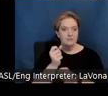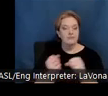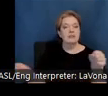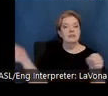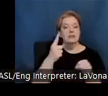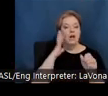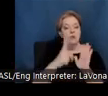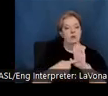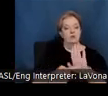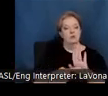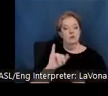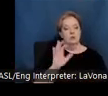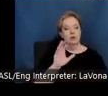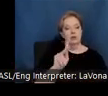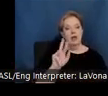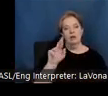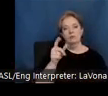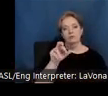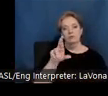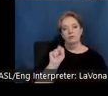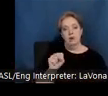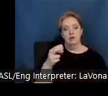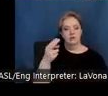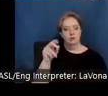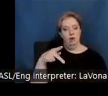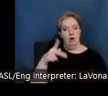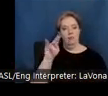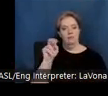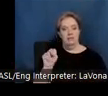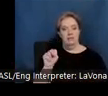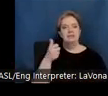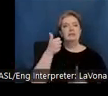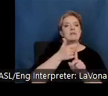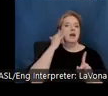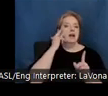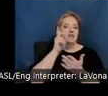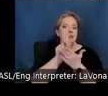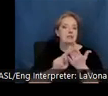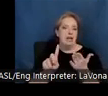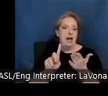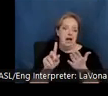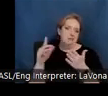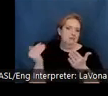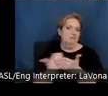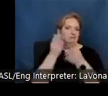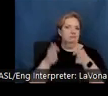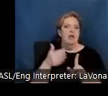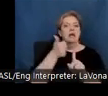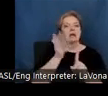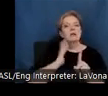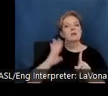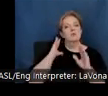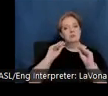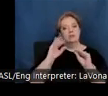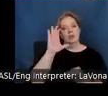exhibiting Jack Rogers Hopkins, California Design Maverick. Hopkins was an artist and professor at Cal State San Diego